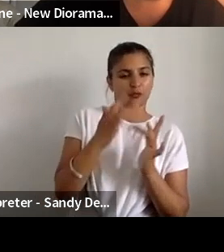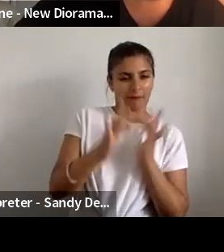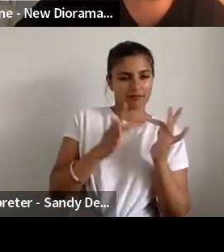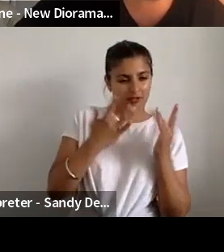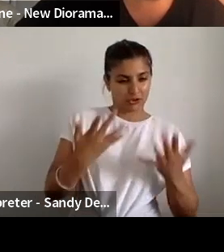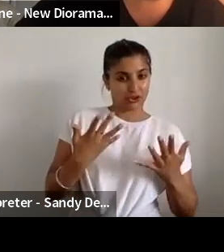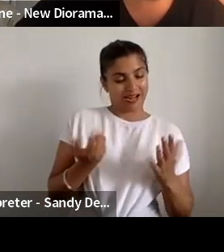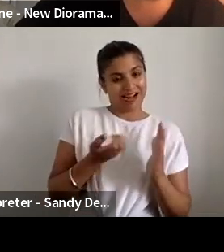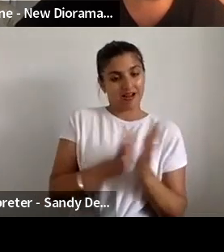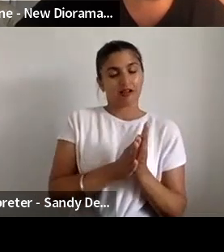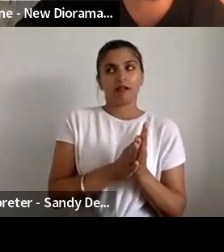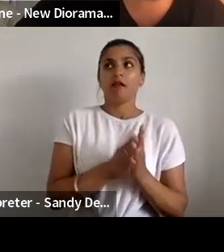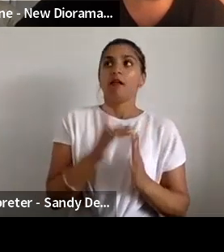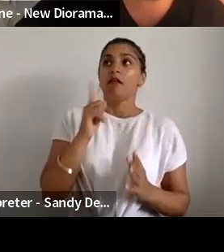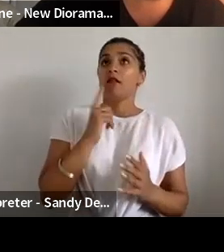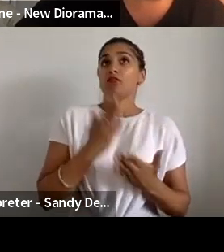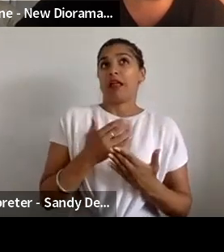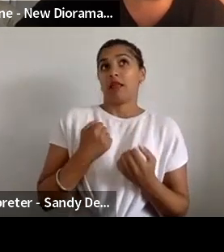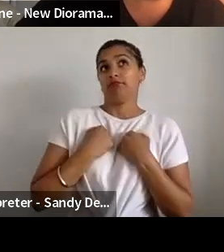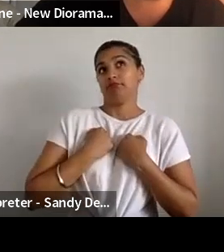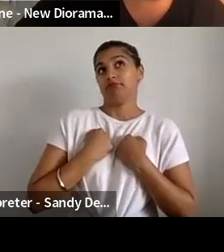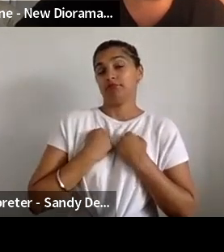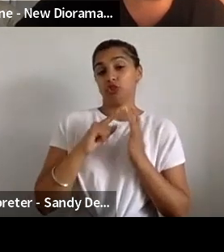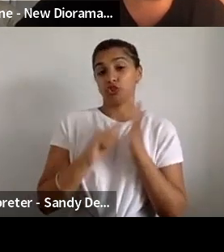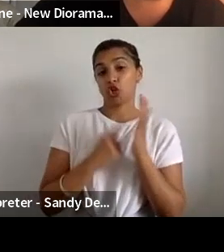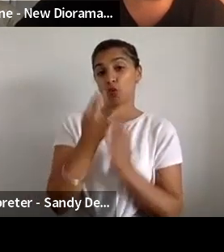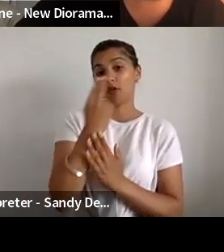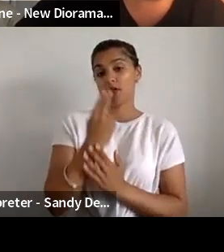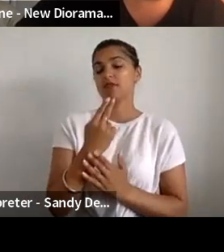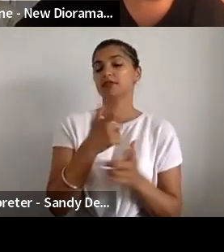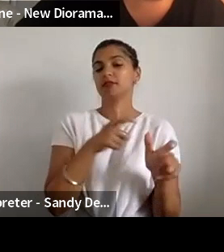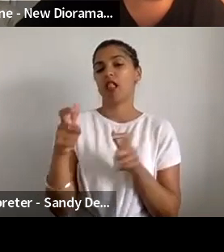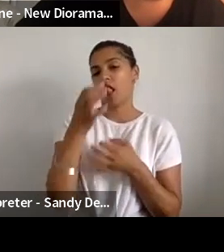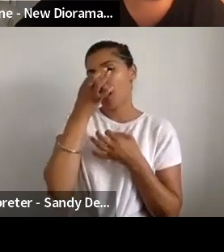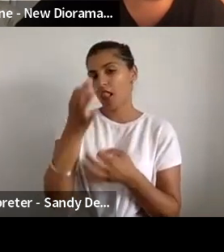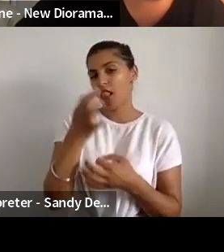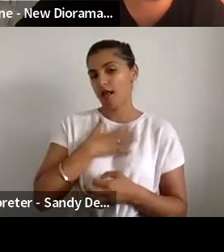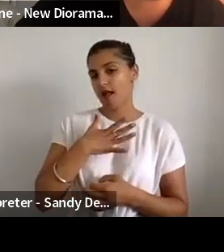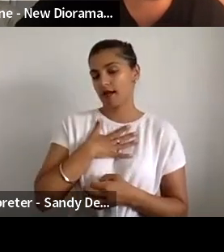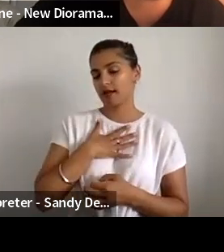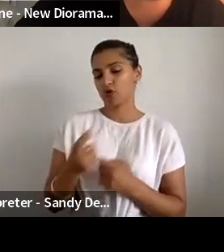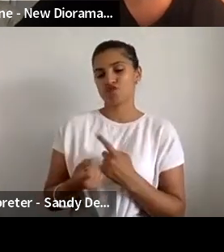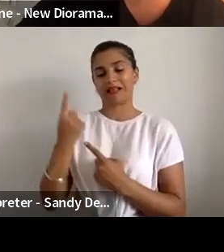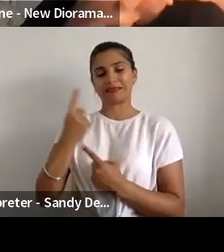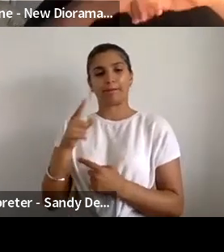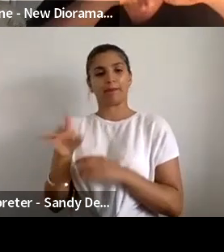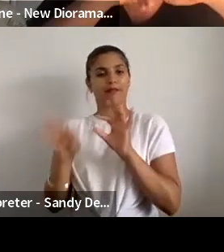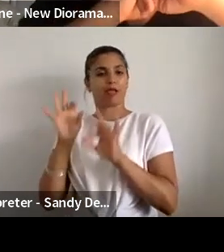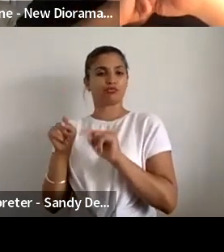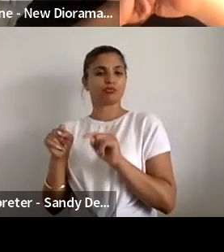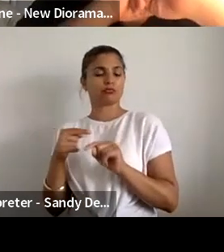I think Gerwood Arts remains really interested in random selection as a potential tool, useful tool